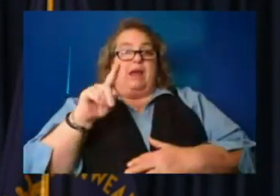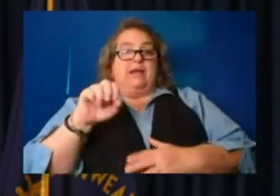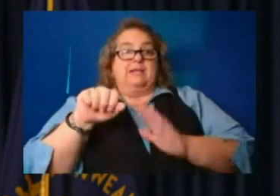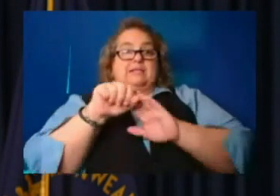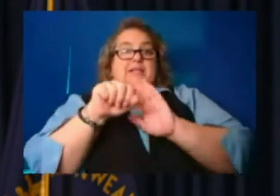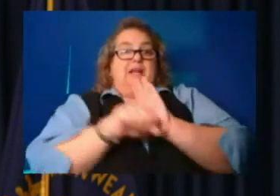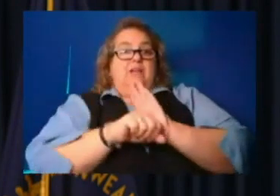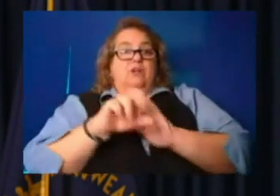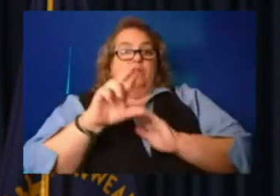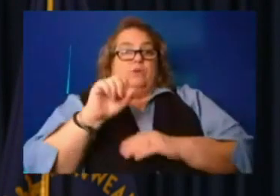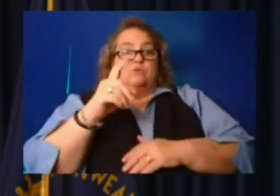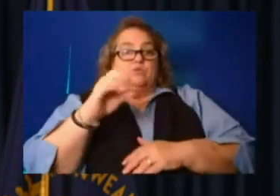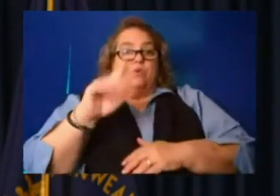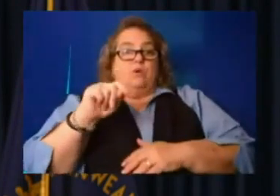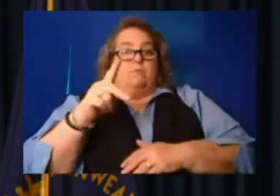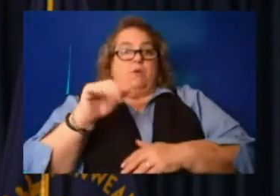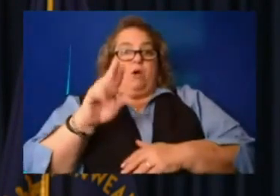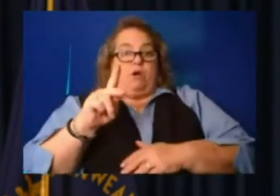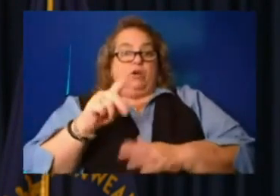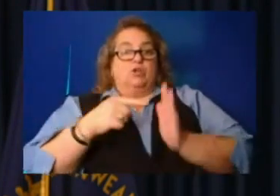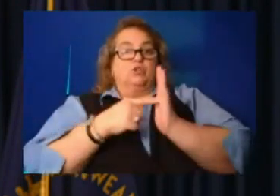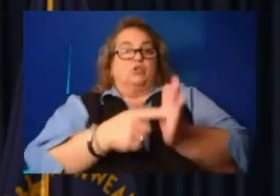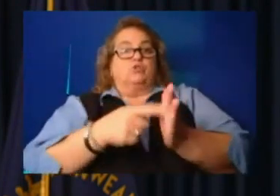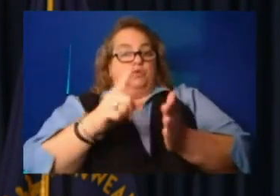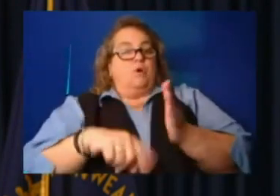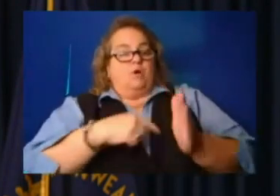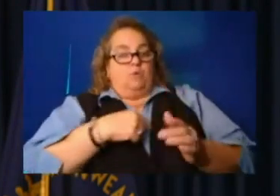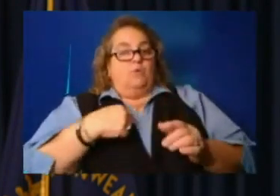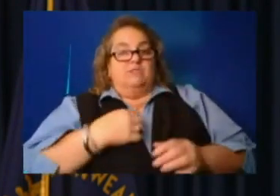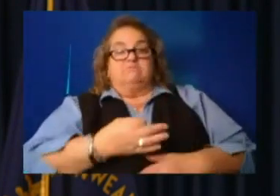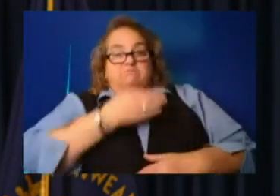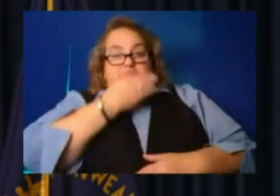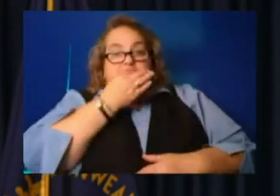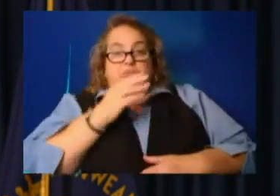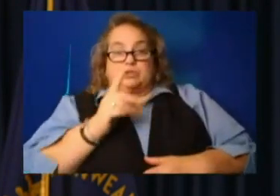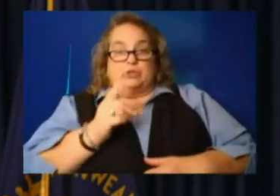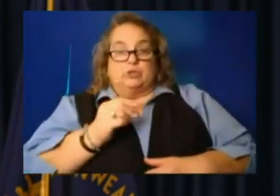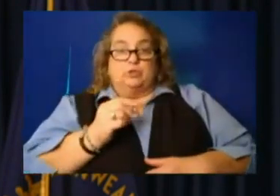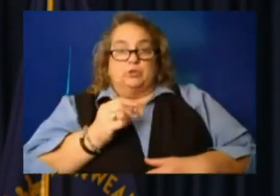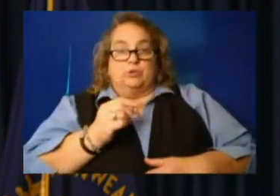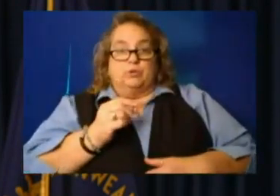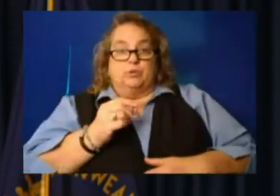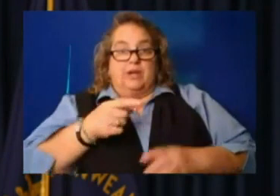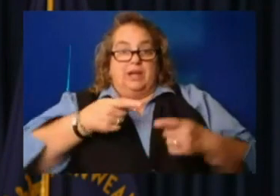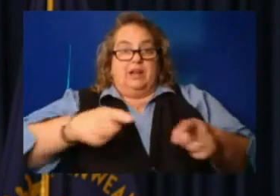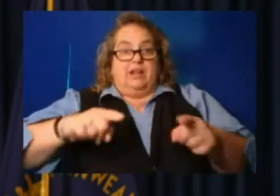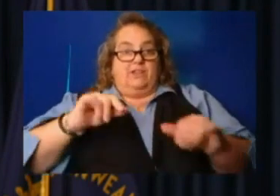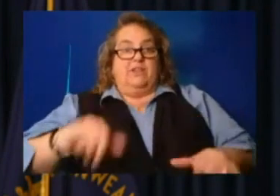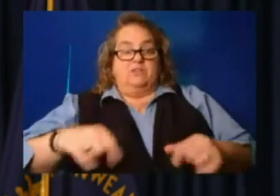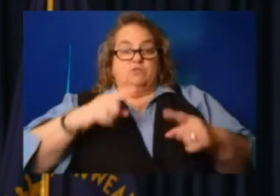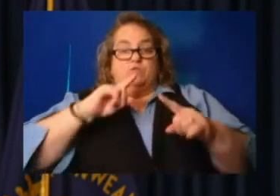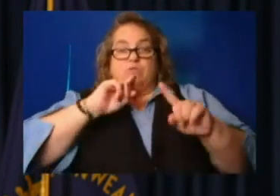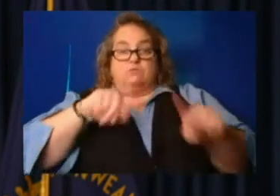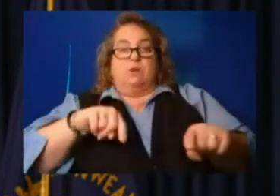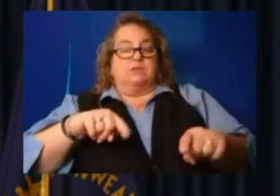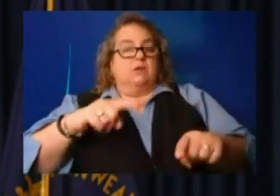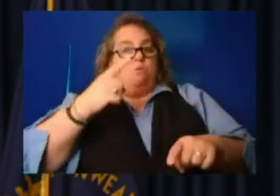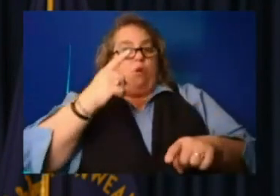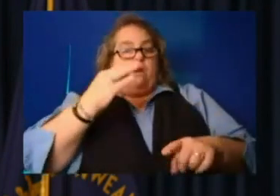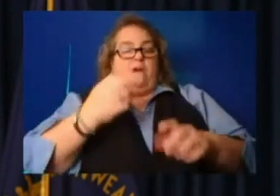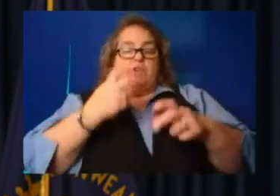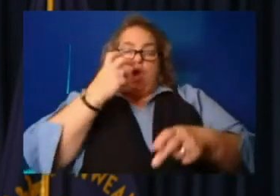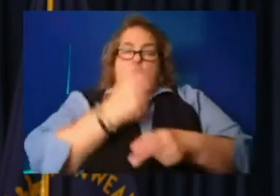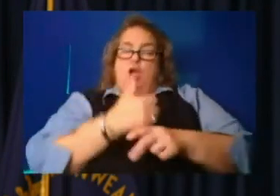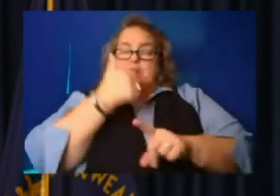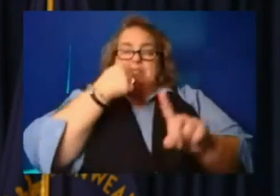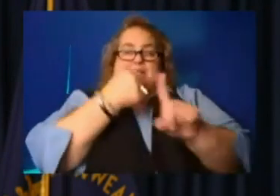what we can do in response to these disasters. It is in one of the hardest hit areas, yet it is up